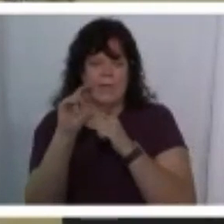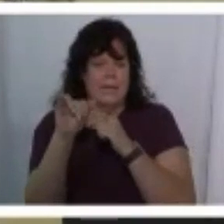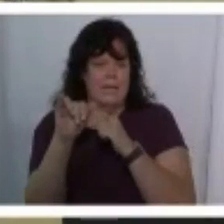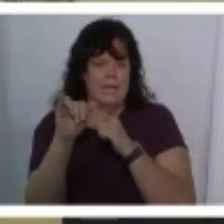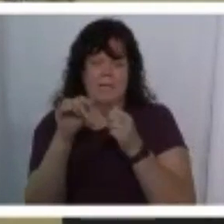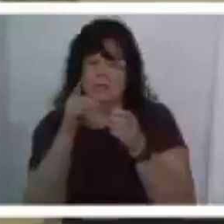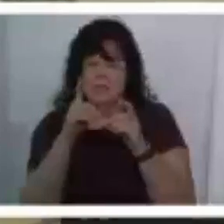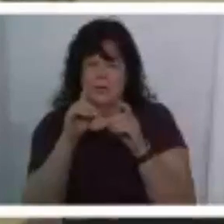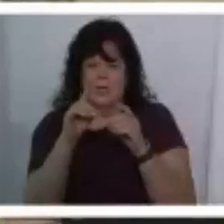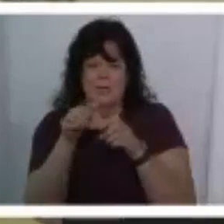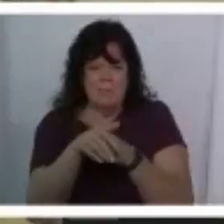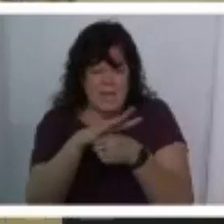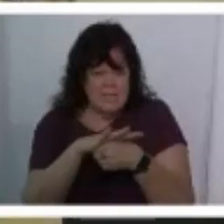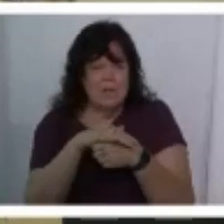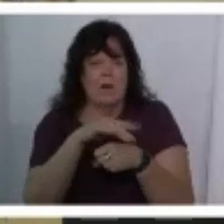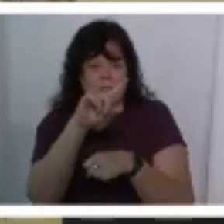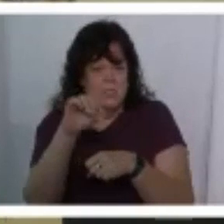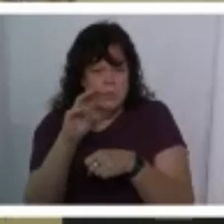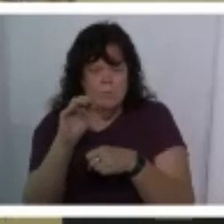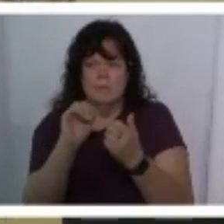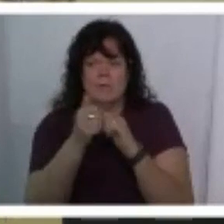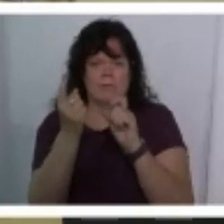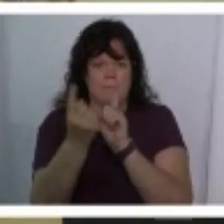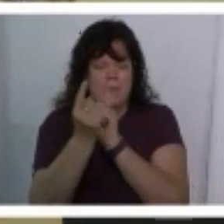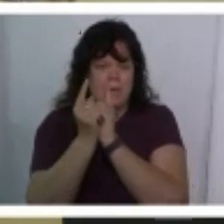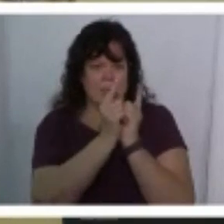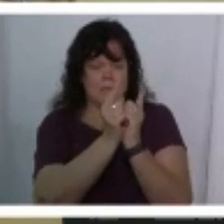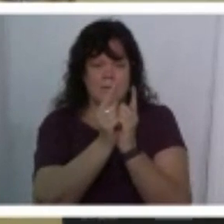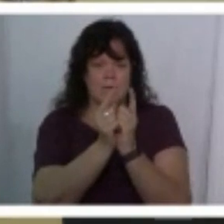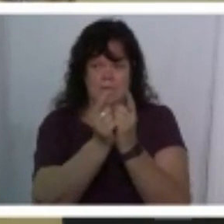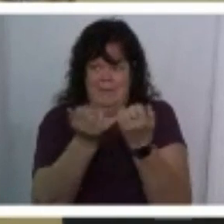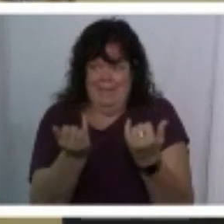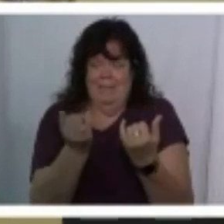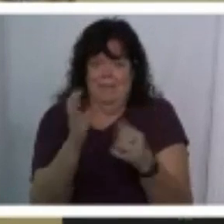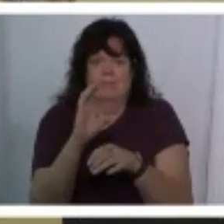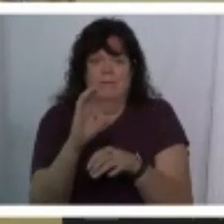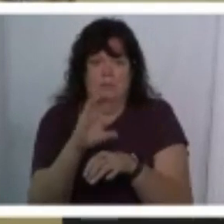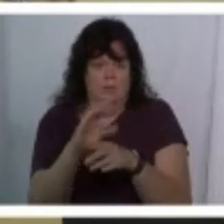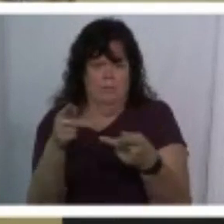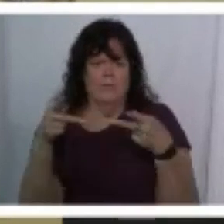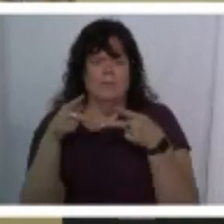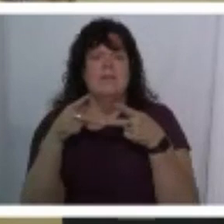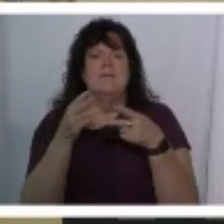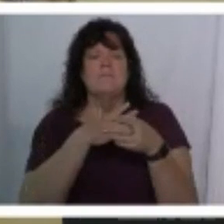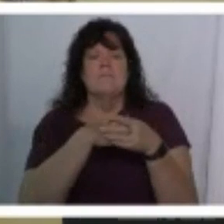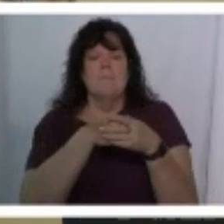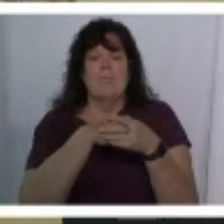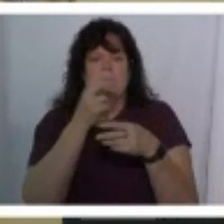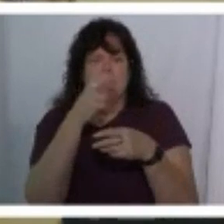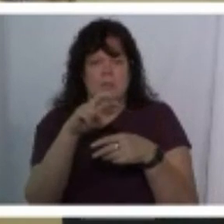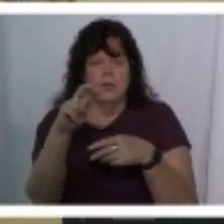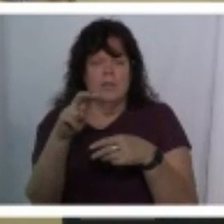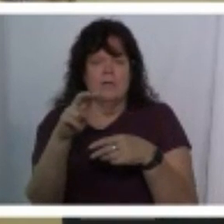that was how i was introduced to simplicity and um my journey with church